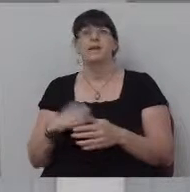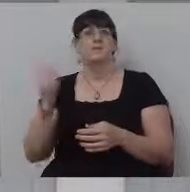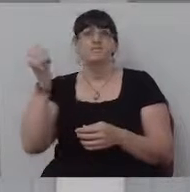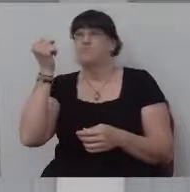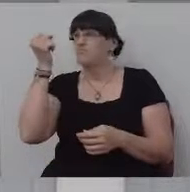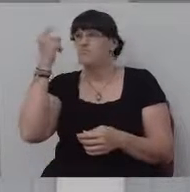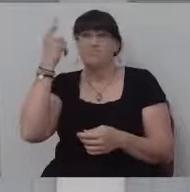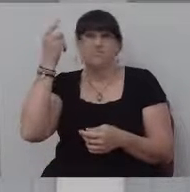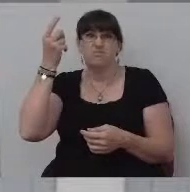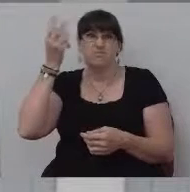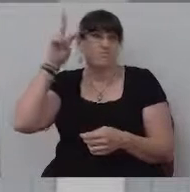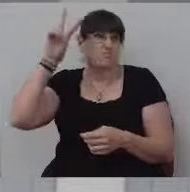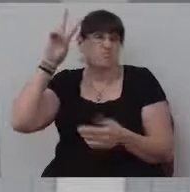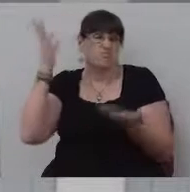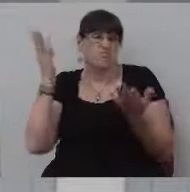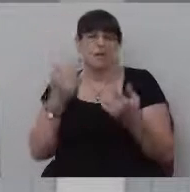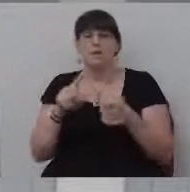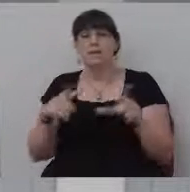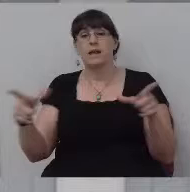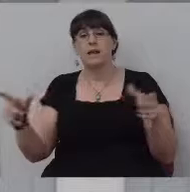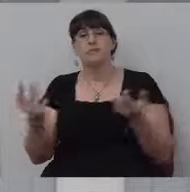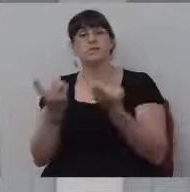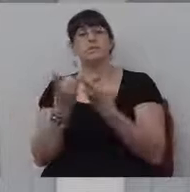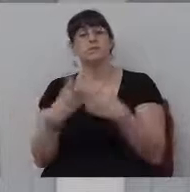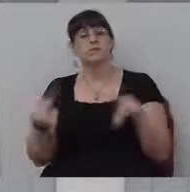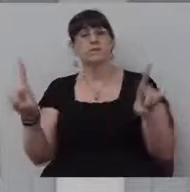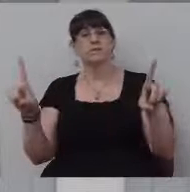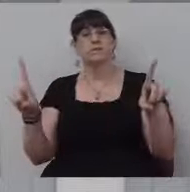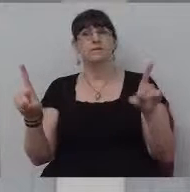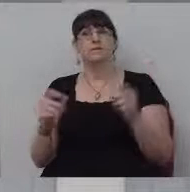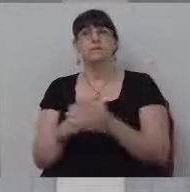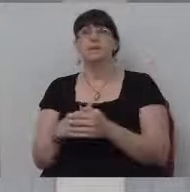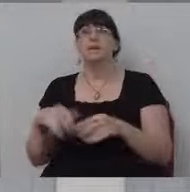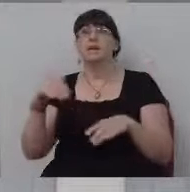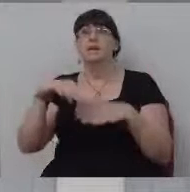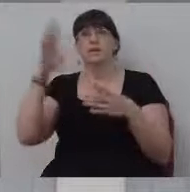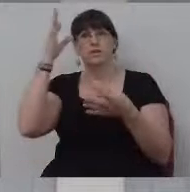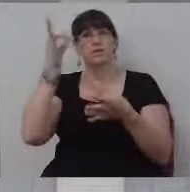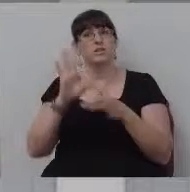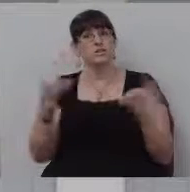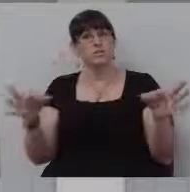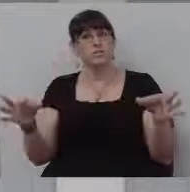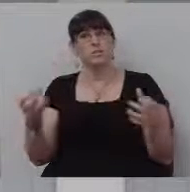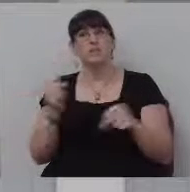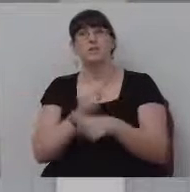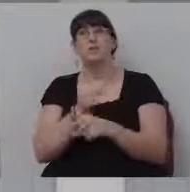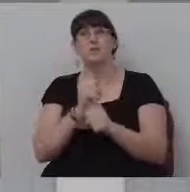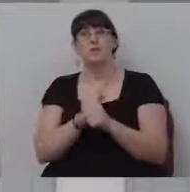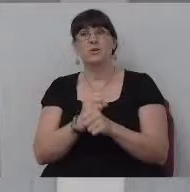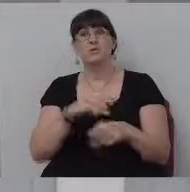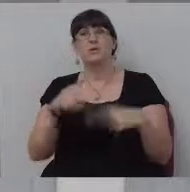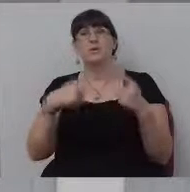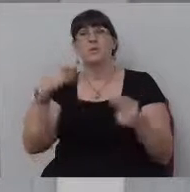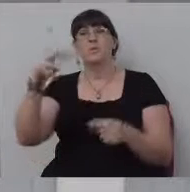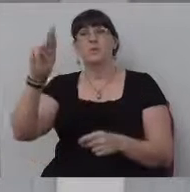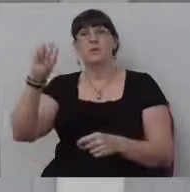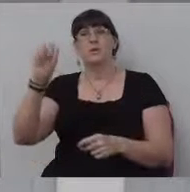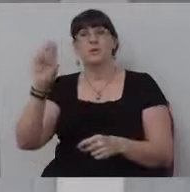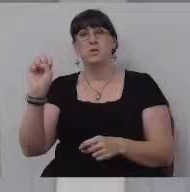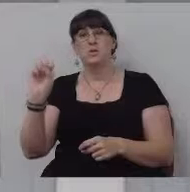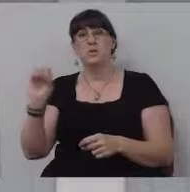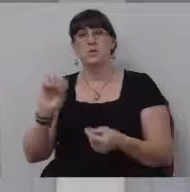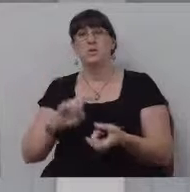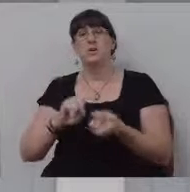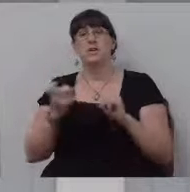because the languages are constructed differently, you have to kind of, uh, in, in your interpretation work, when, uh, Nuno tries to interpret from